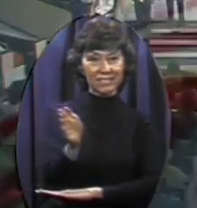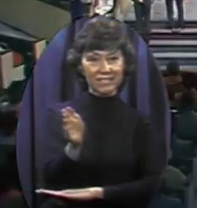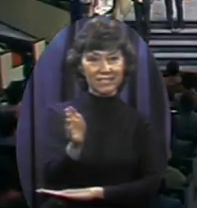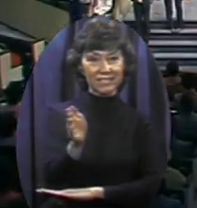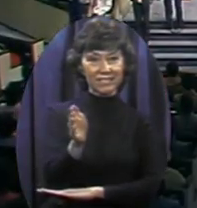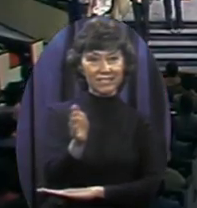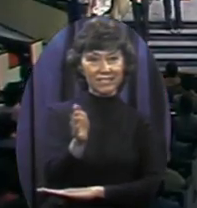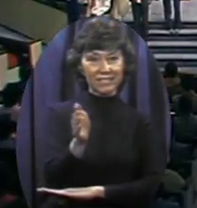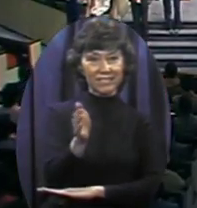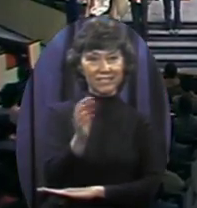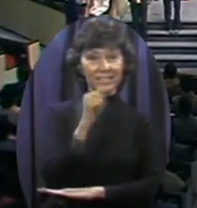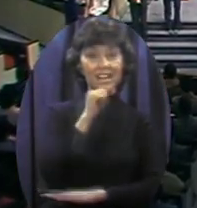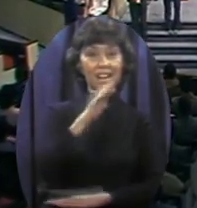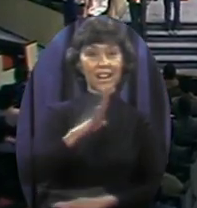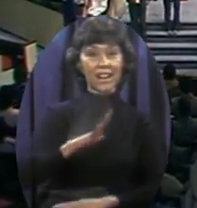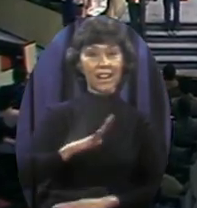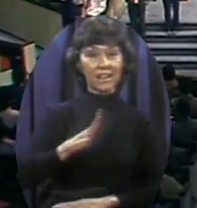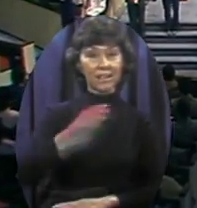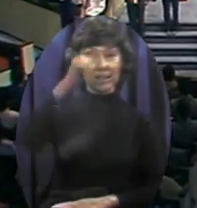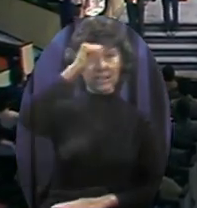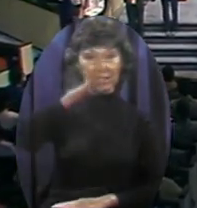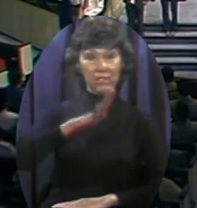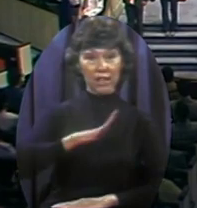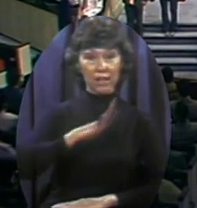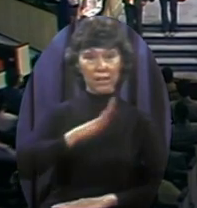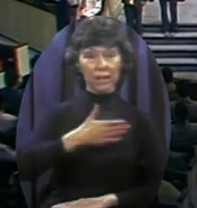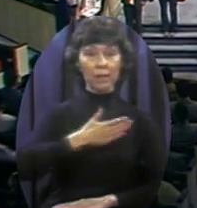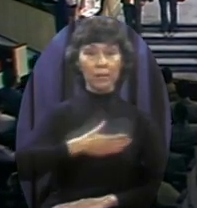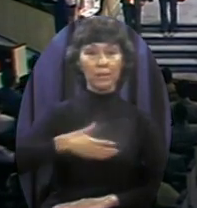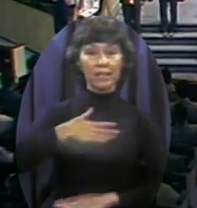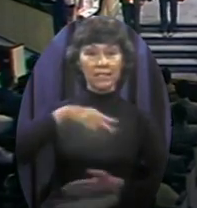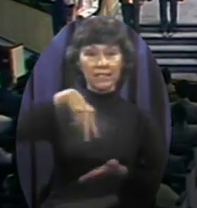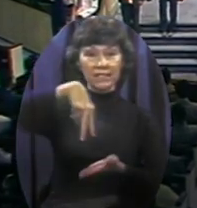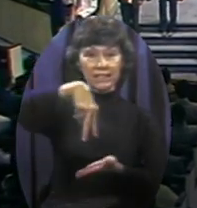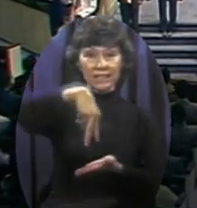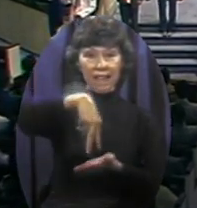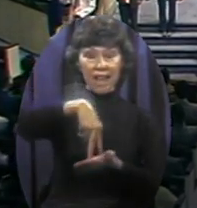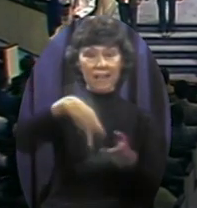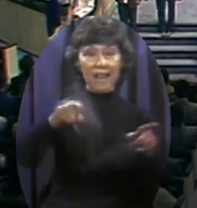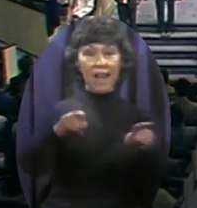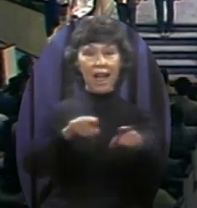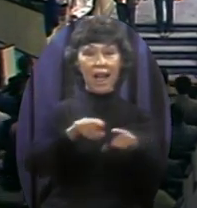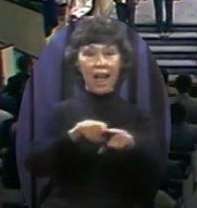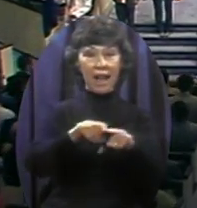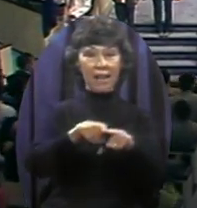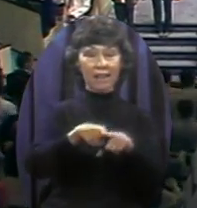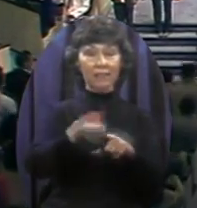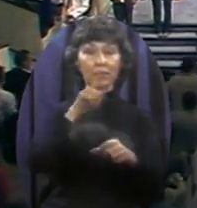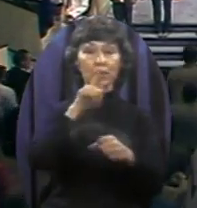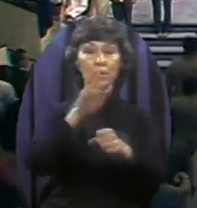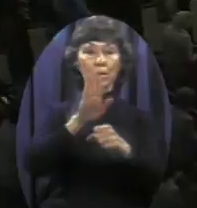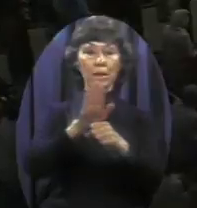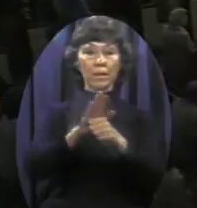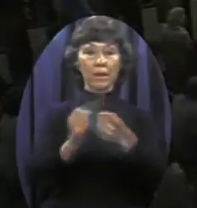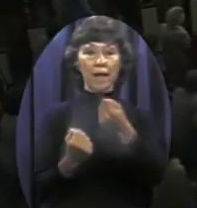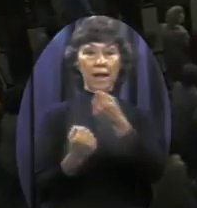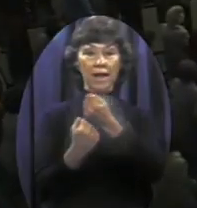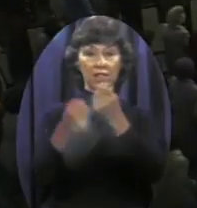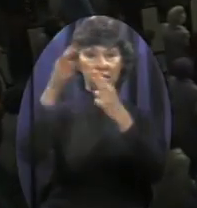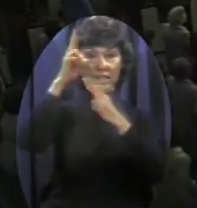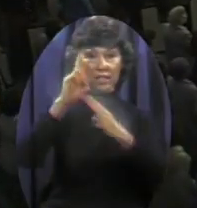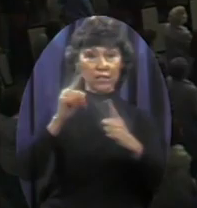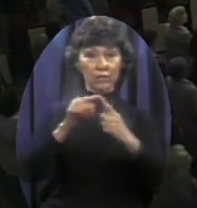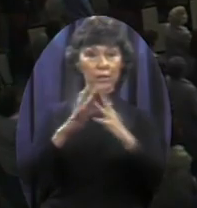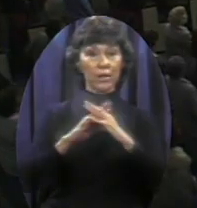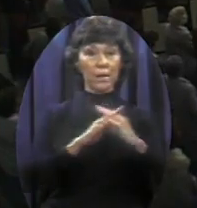¶ Ladies and gentlemen, would you please stand ¶ ¶ As we pledge allegiance ¶ ¶ our American